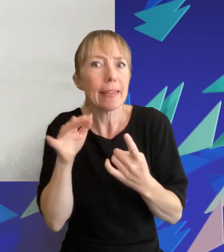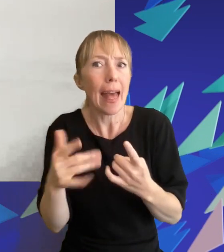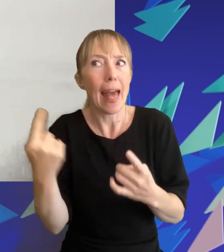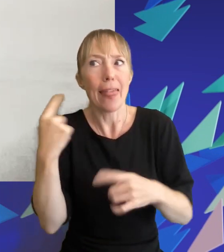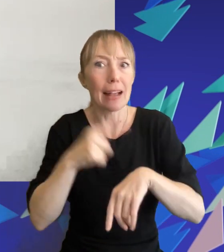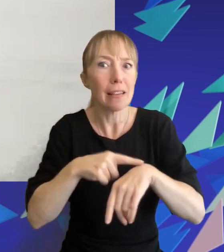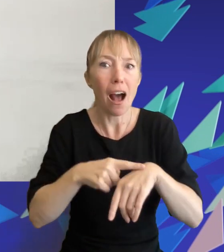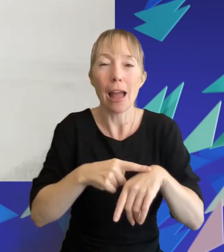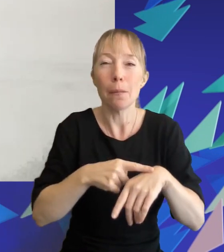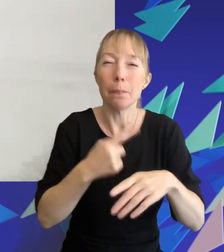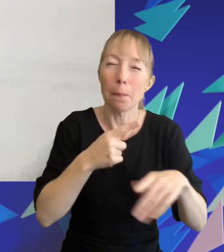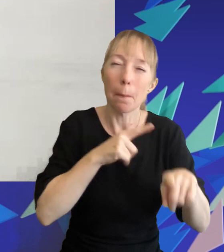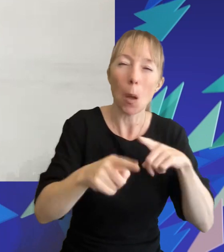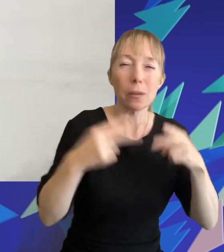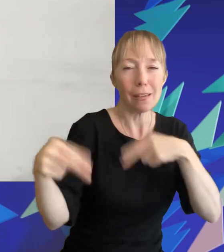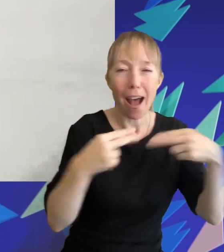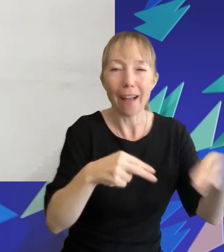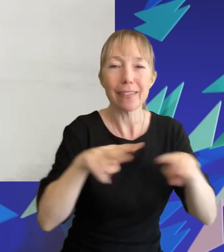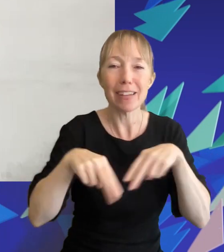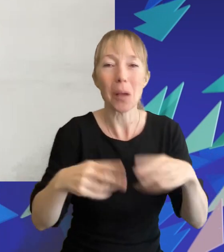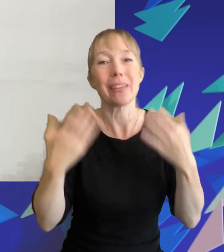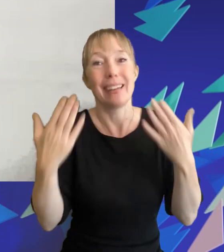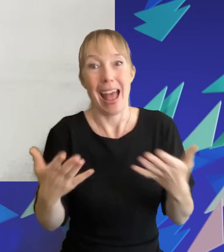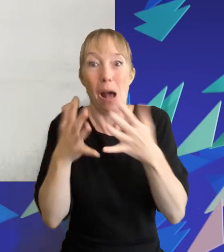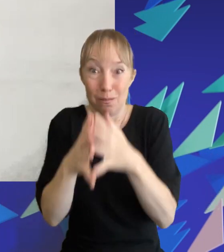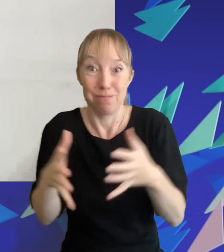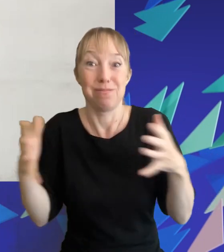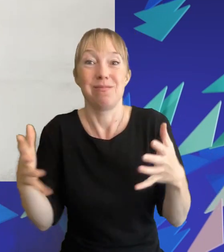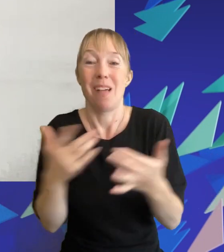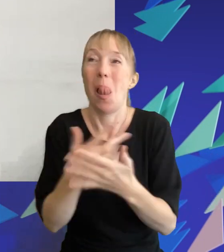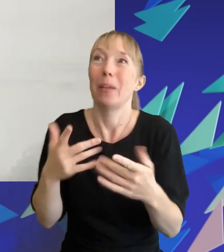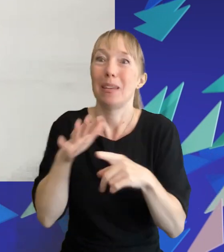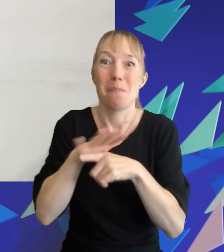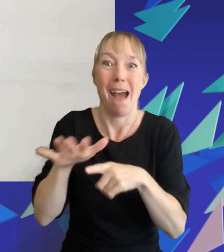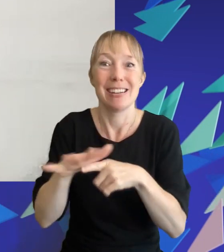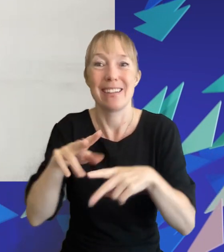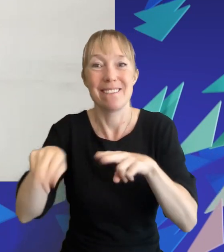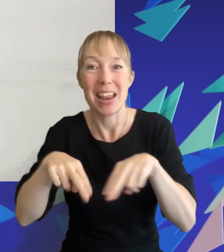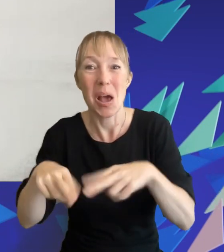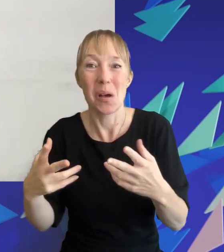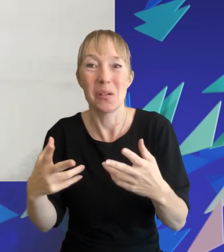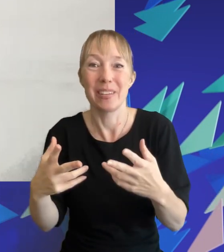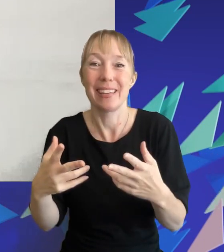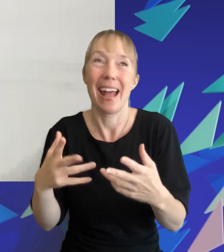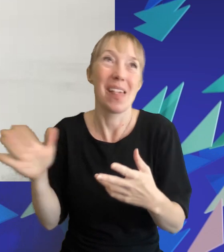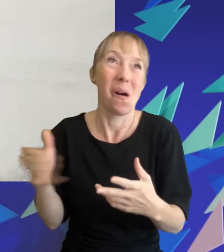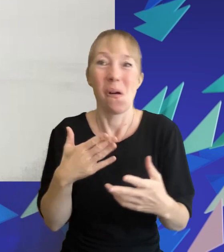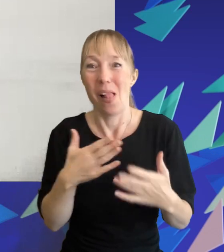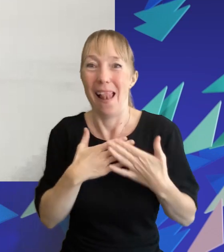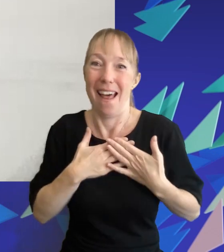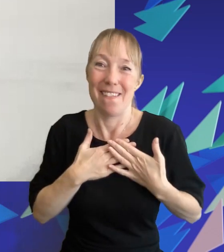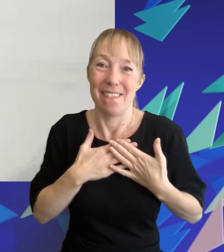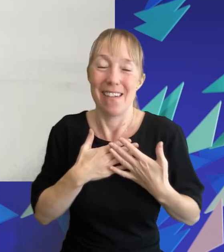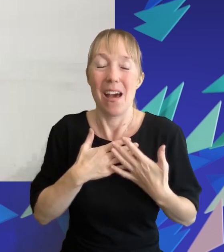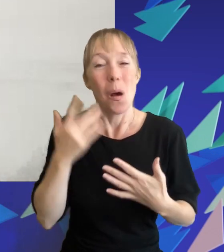dance videos nowadays there is a ton of it there are so many perio video parody videos and everybody loves it when i first